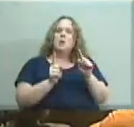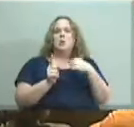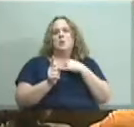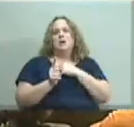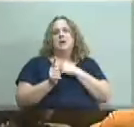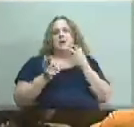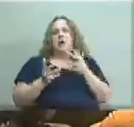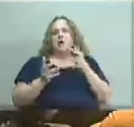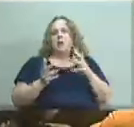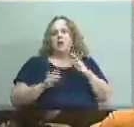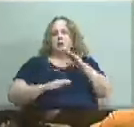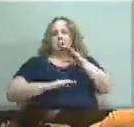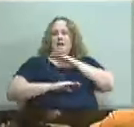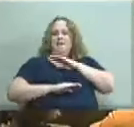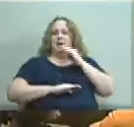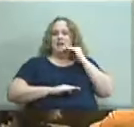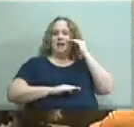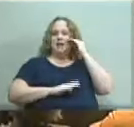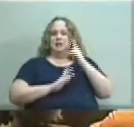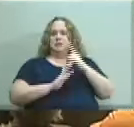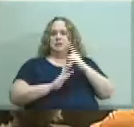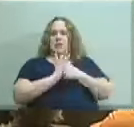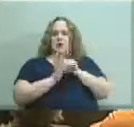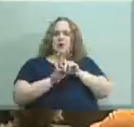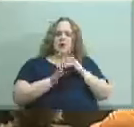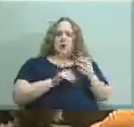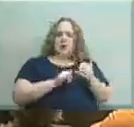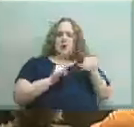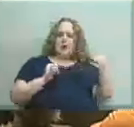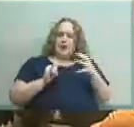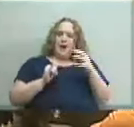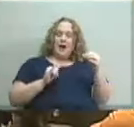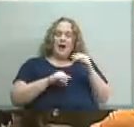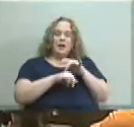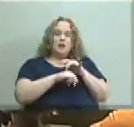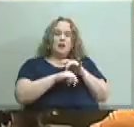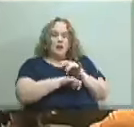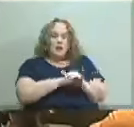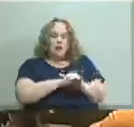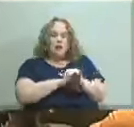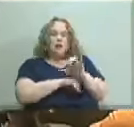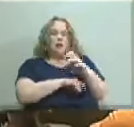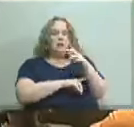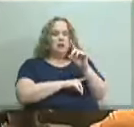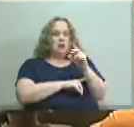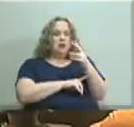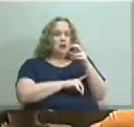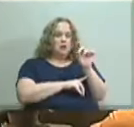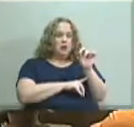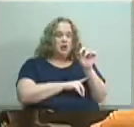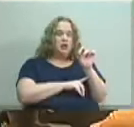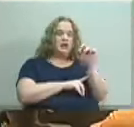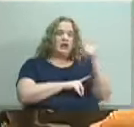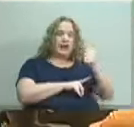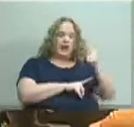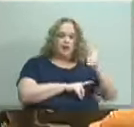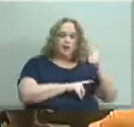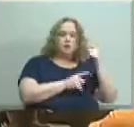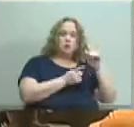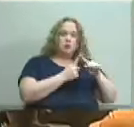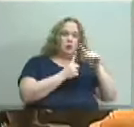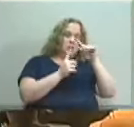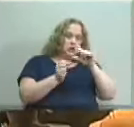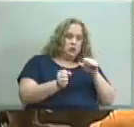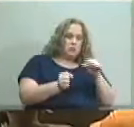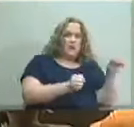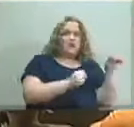head start deadline and we've got to get um early childhood gaveled down into the strategy as something that we're going to do and then we've got to